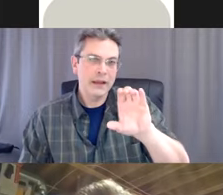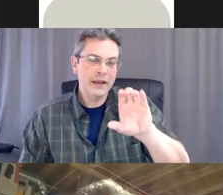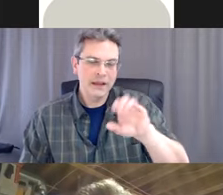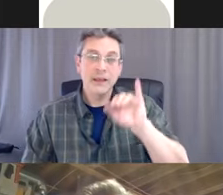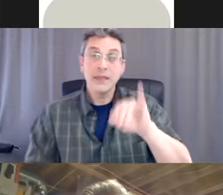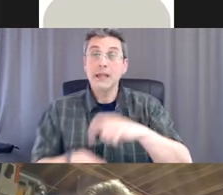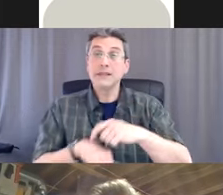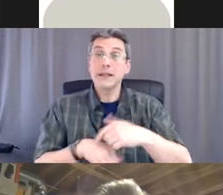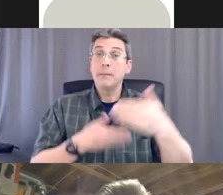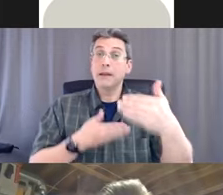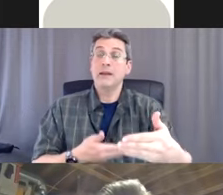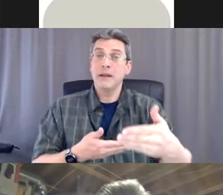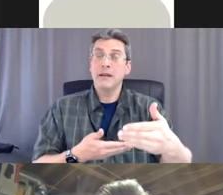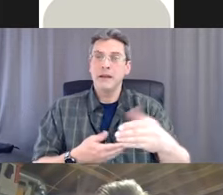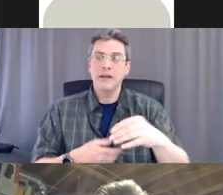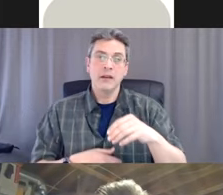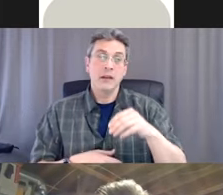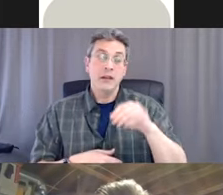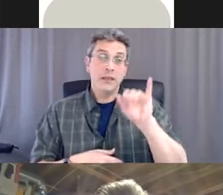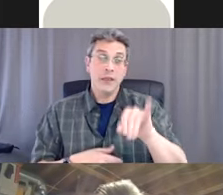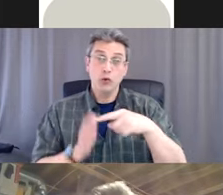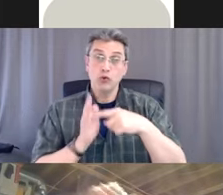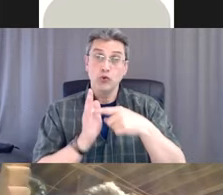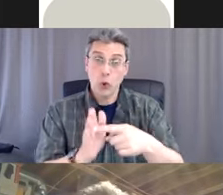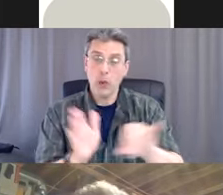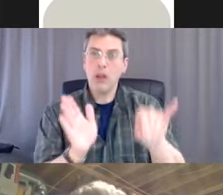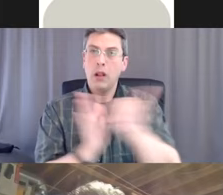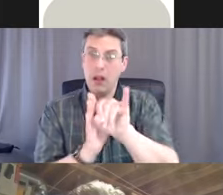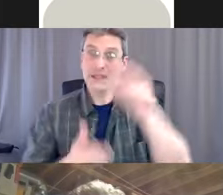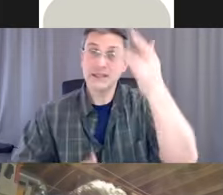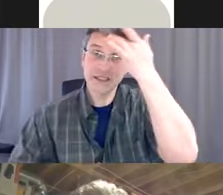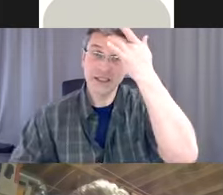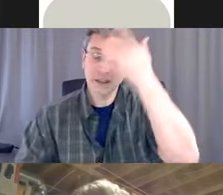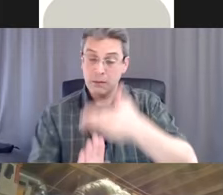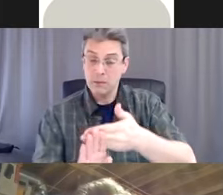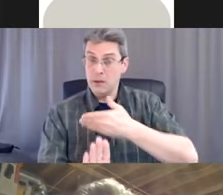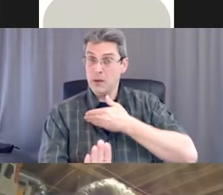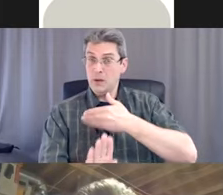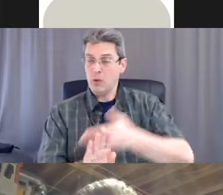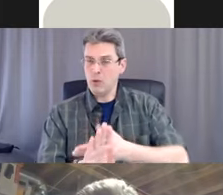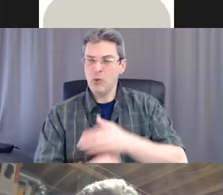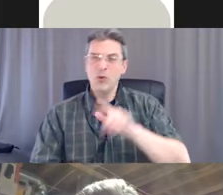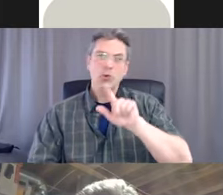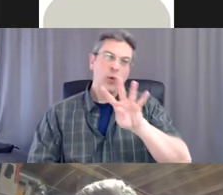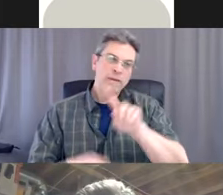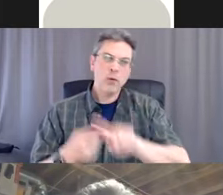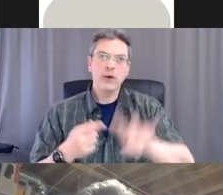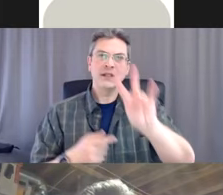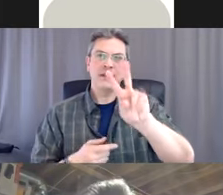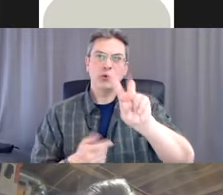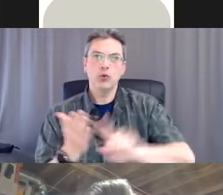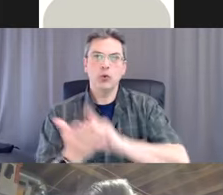to 72 hours before somebody shows symptoms. And the same after the somebody has resolved their symptoms.